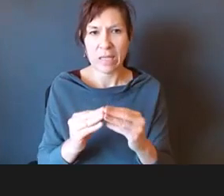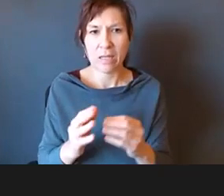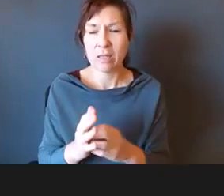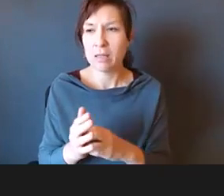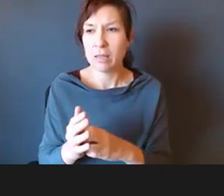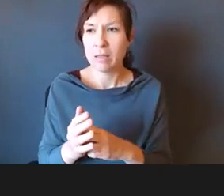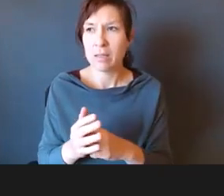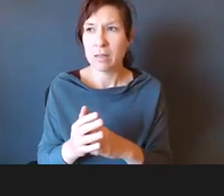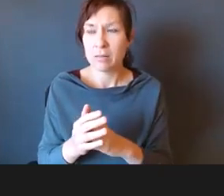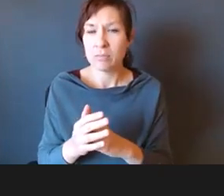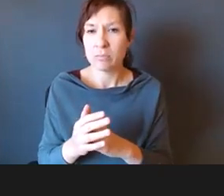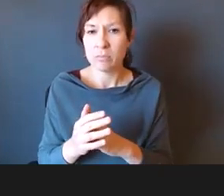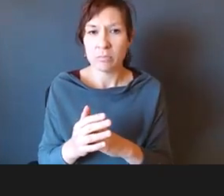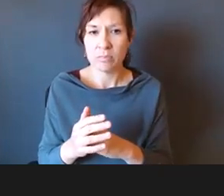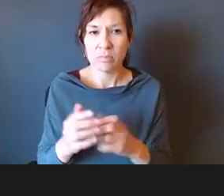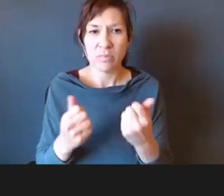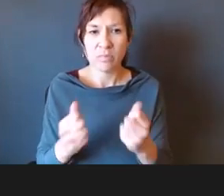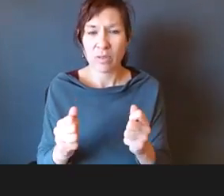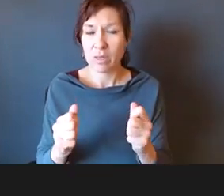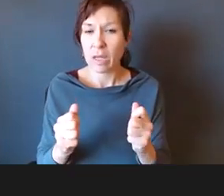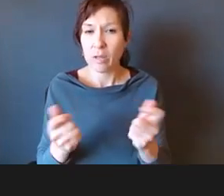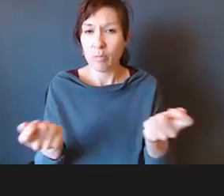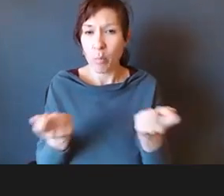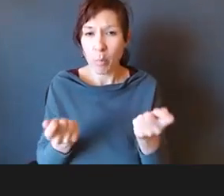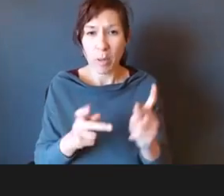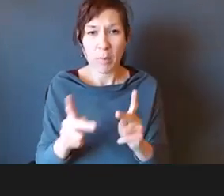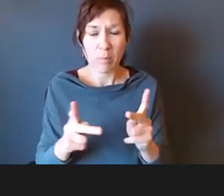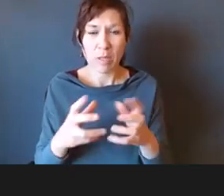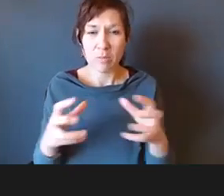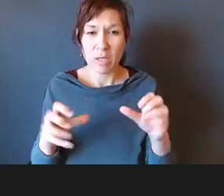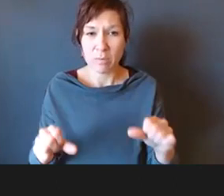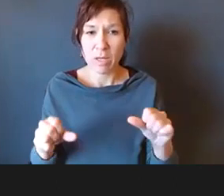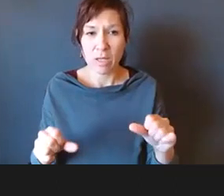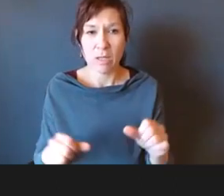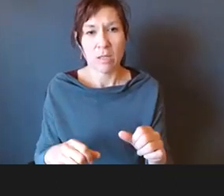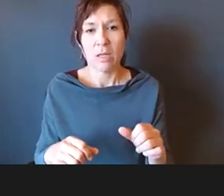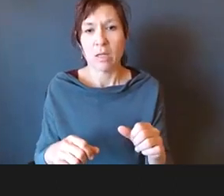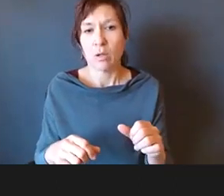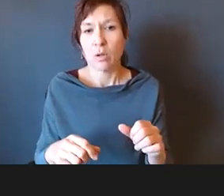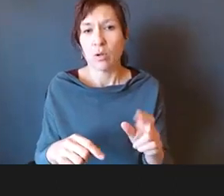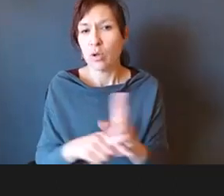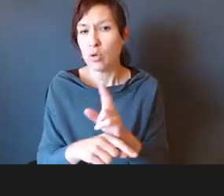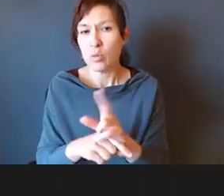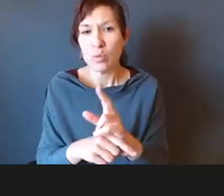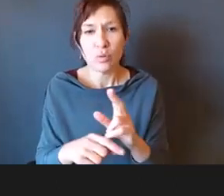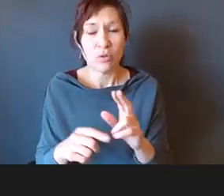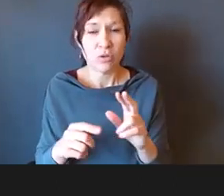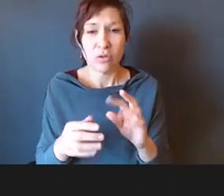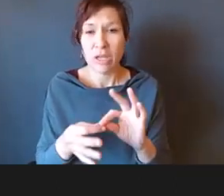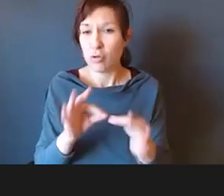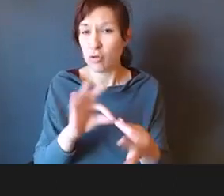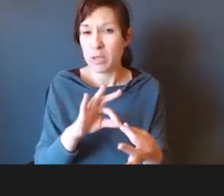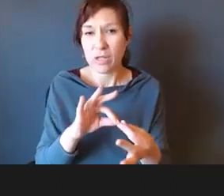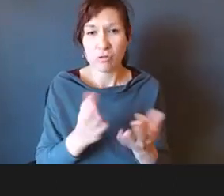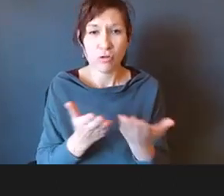trying to pull people in as much as we can. And using our interpretations channels that we set up to take